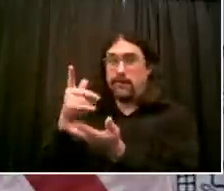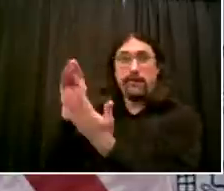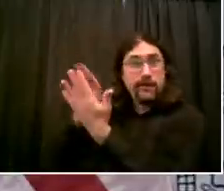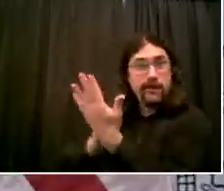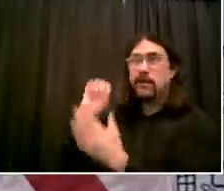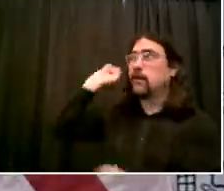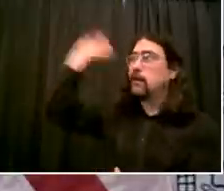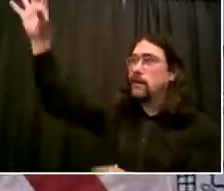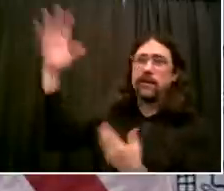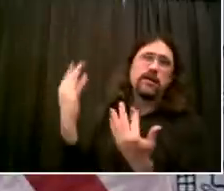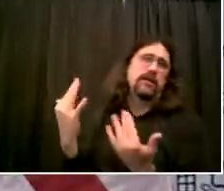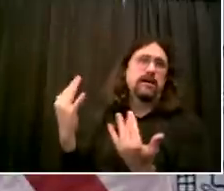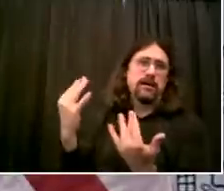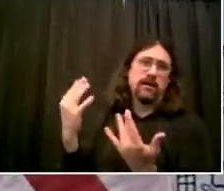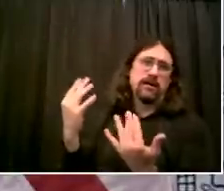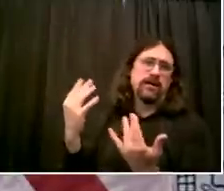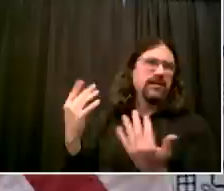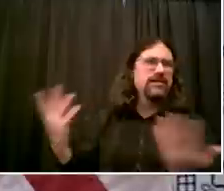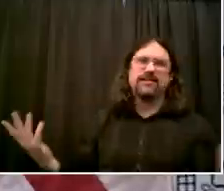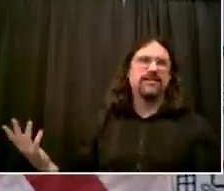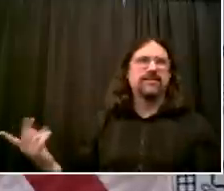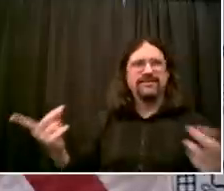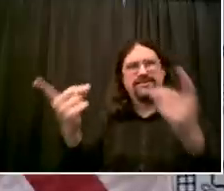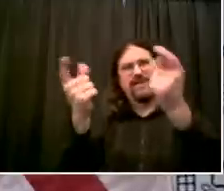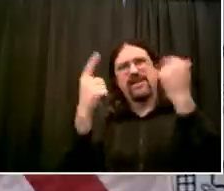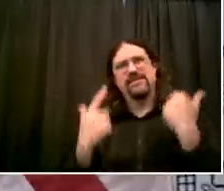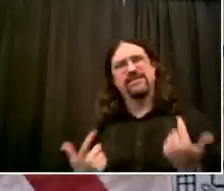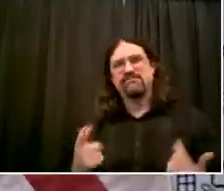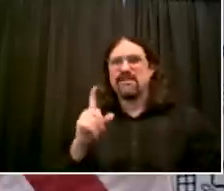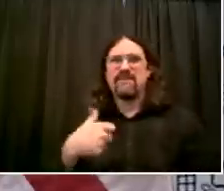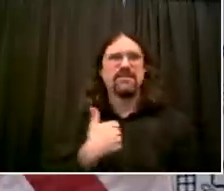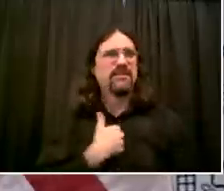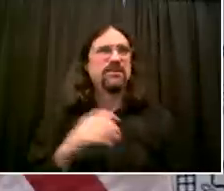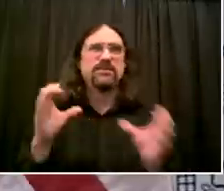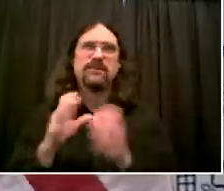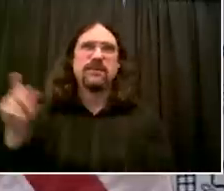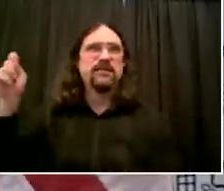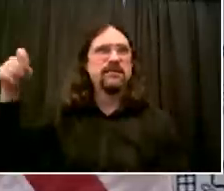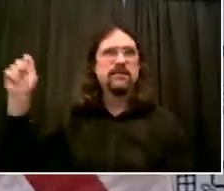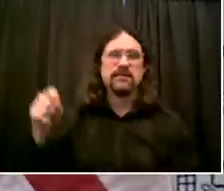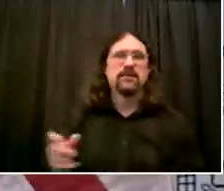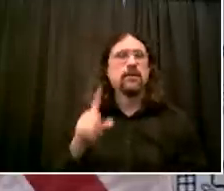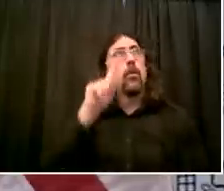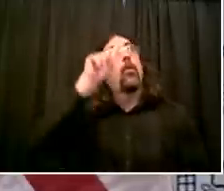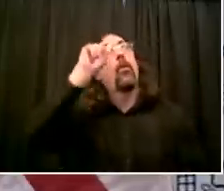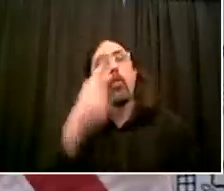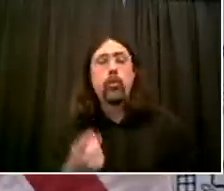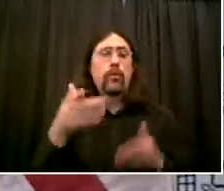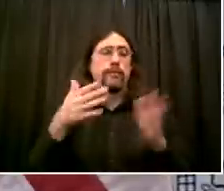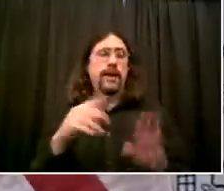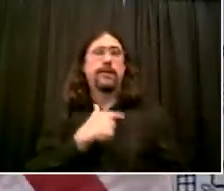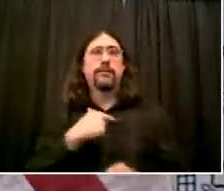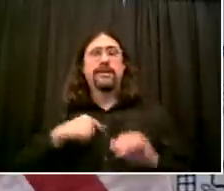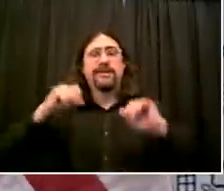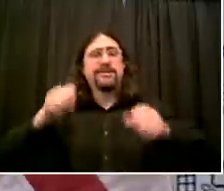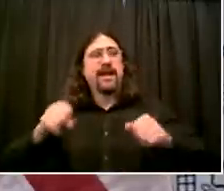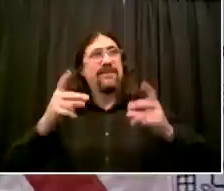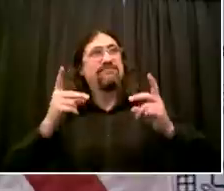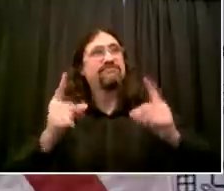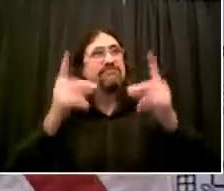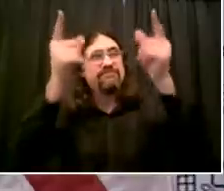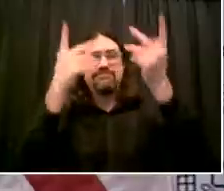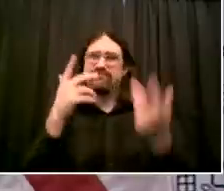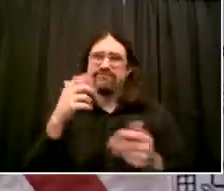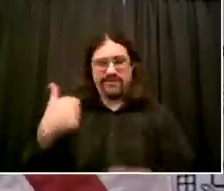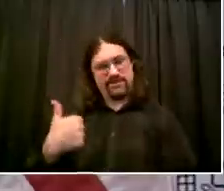That's the only way we could operate in this environment. If there's concerns or problems that New Yorkers raised, then we'll send people out to address them. But again, with a spirit of trying